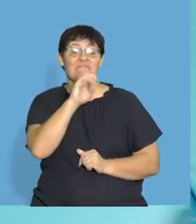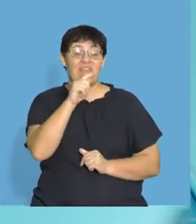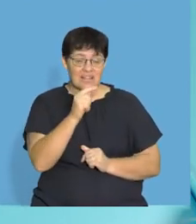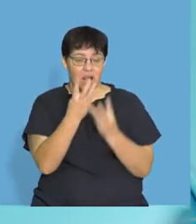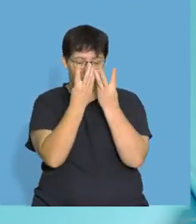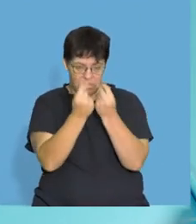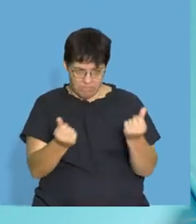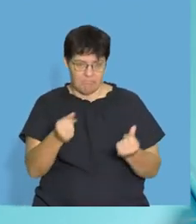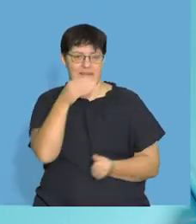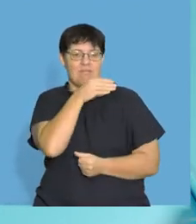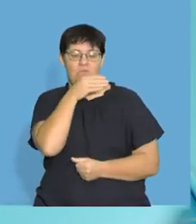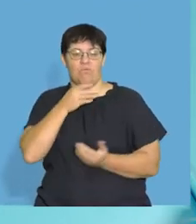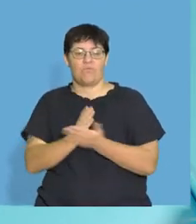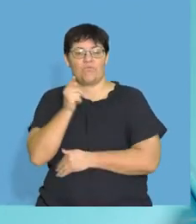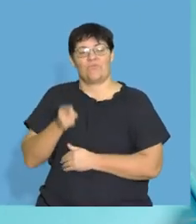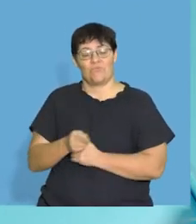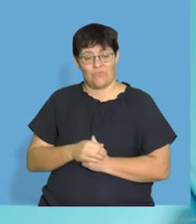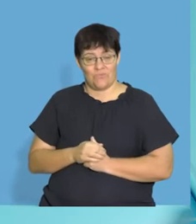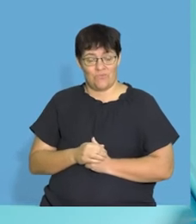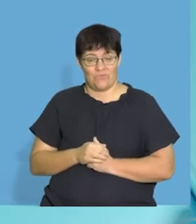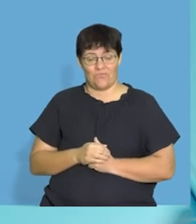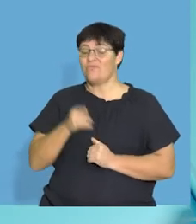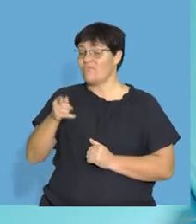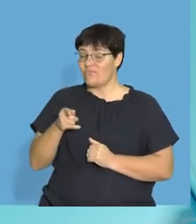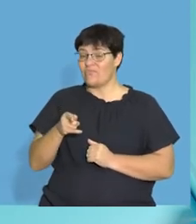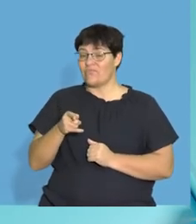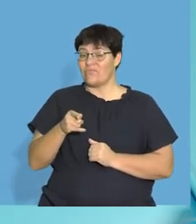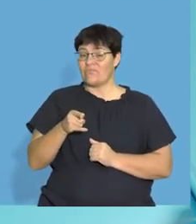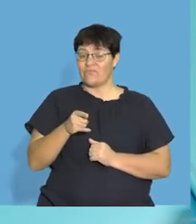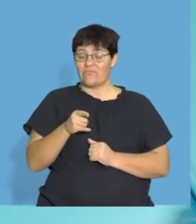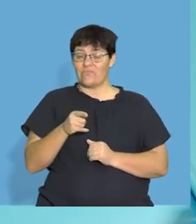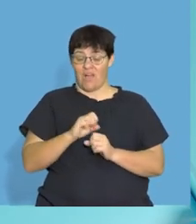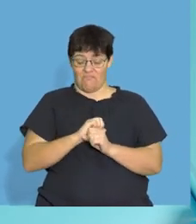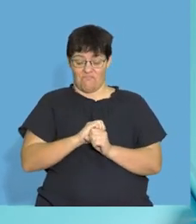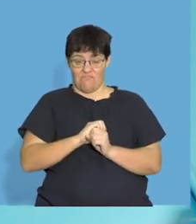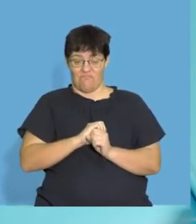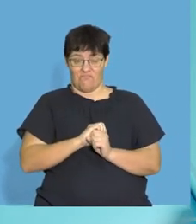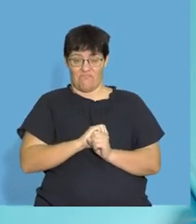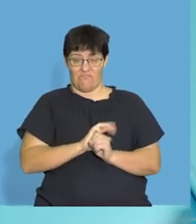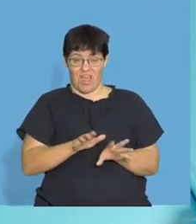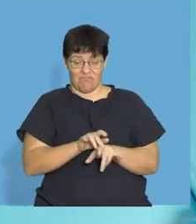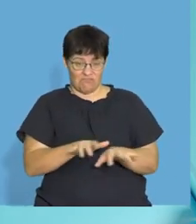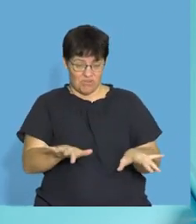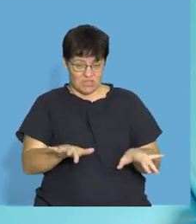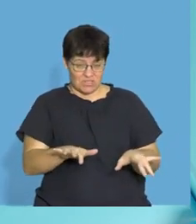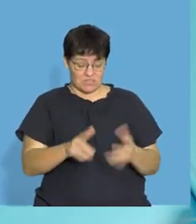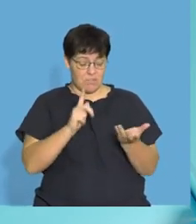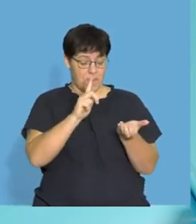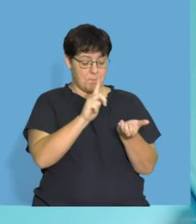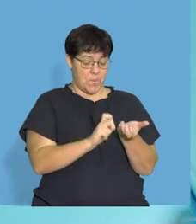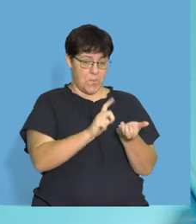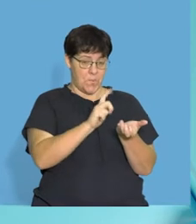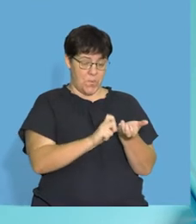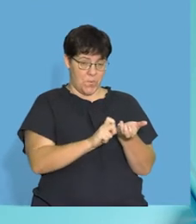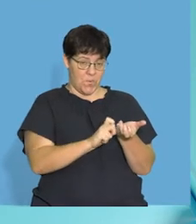dissolves in alcohol. So if I've got a virus with a fat layer and every time I spray my